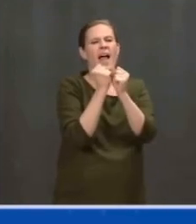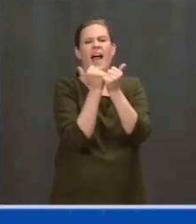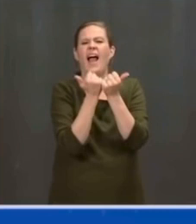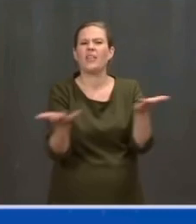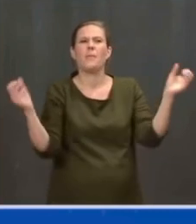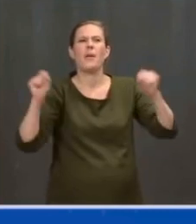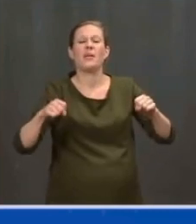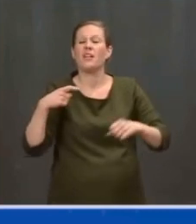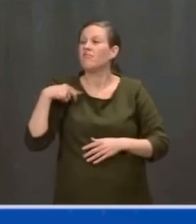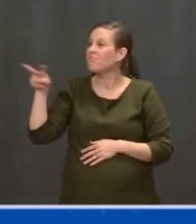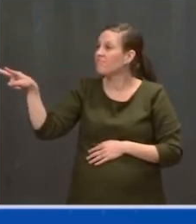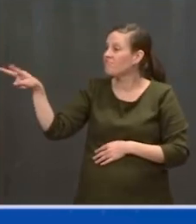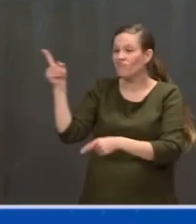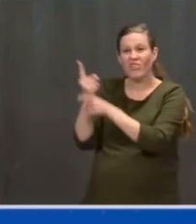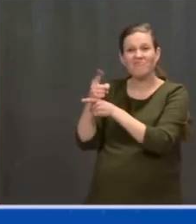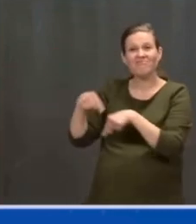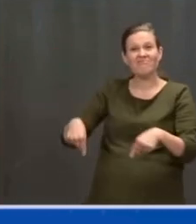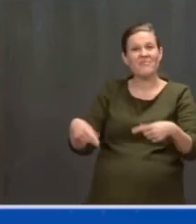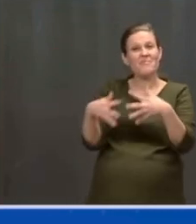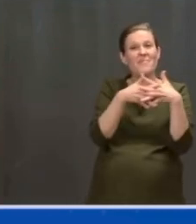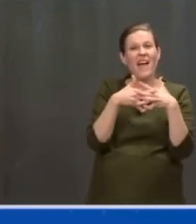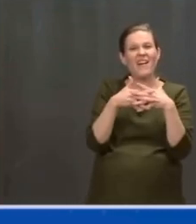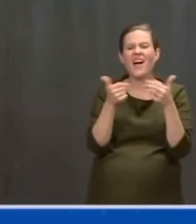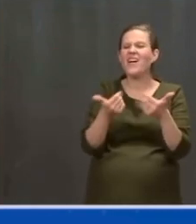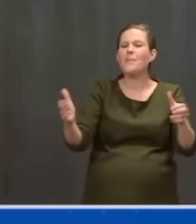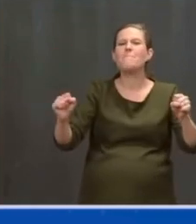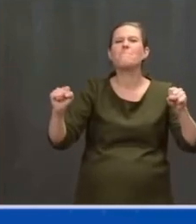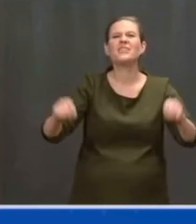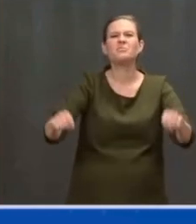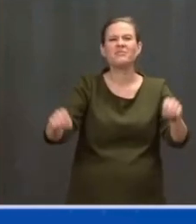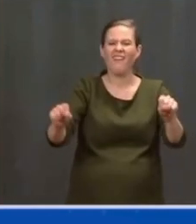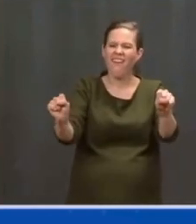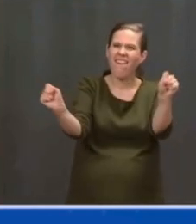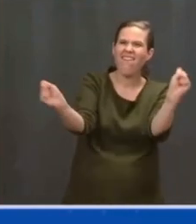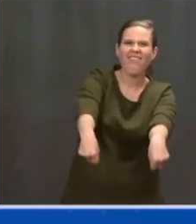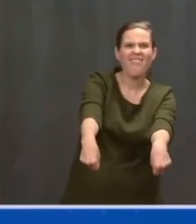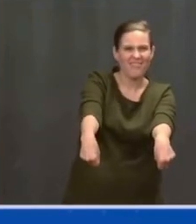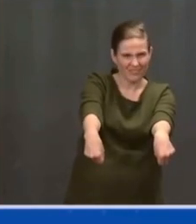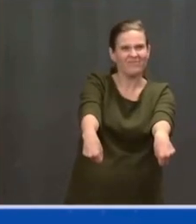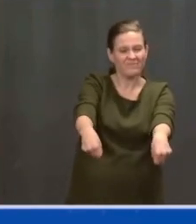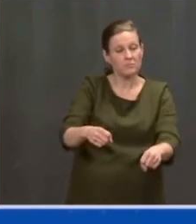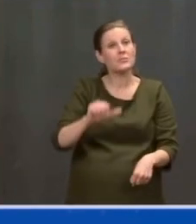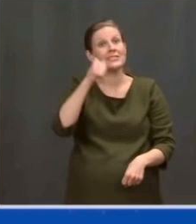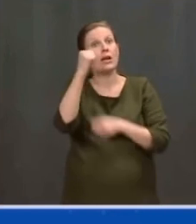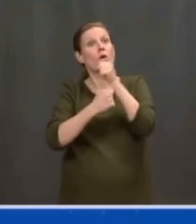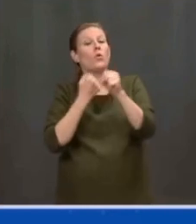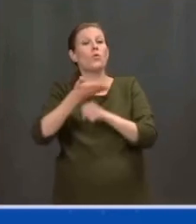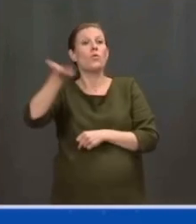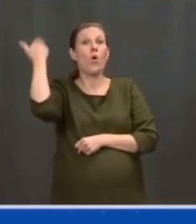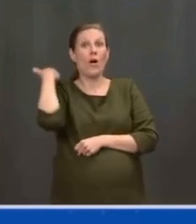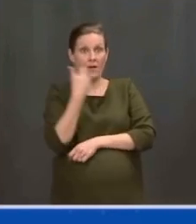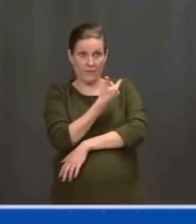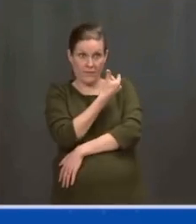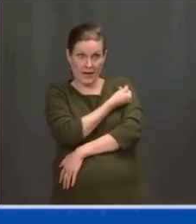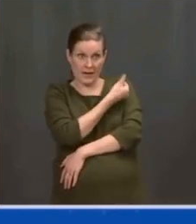Like what we did with vaccines a decade ago that laid the foundation for COVID-19 vaccines we have today.